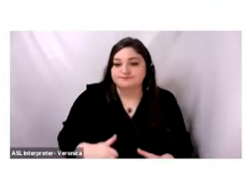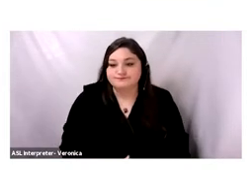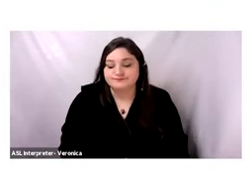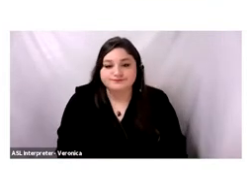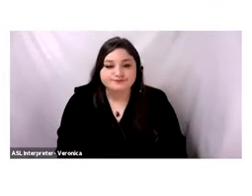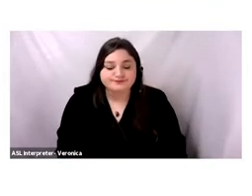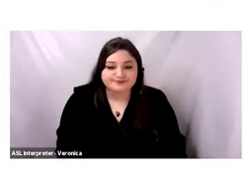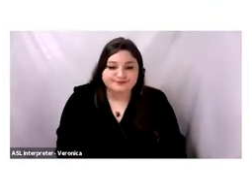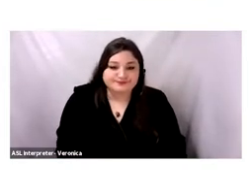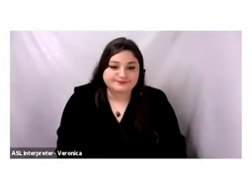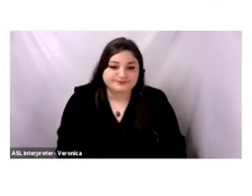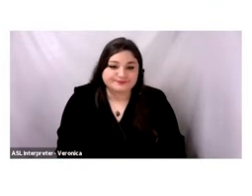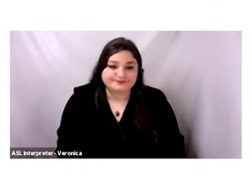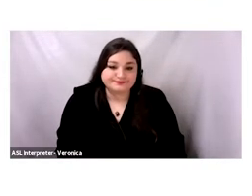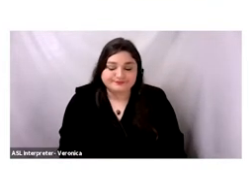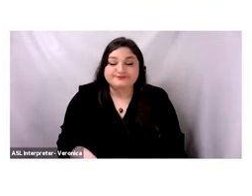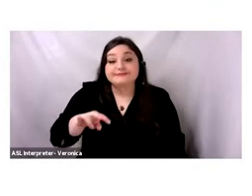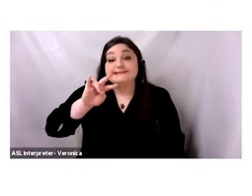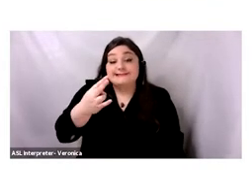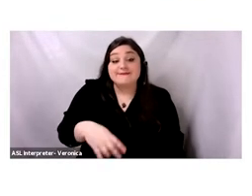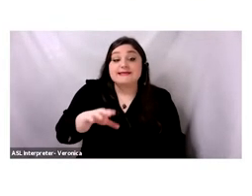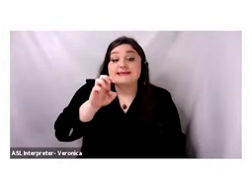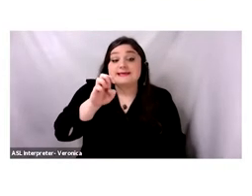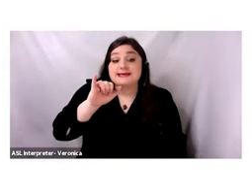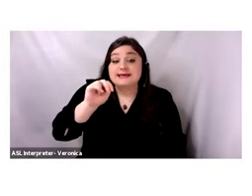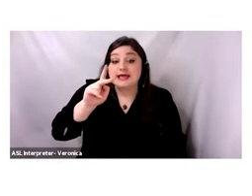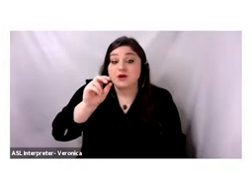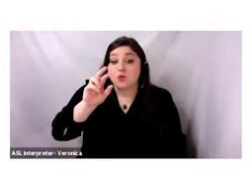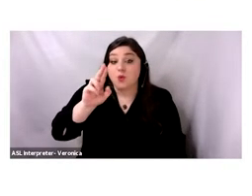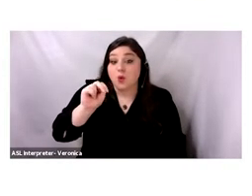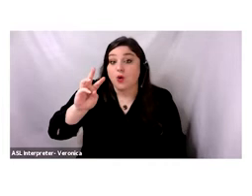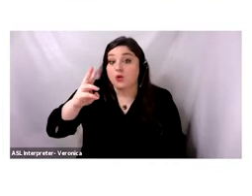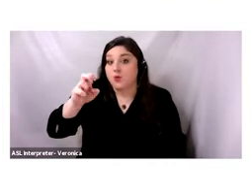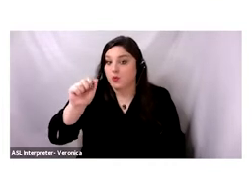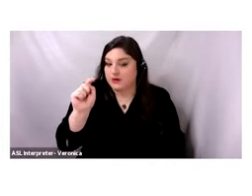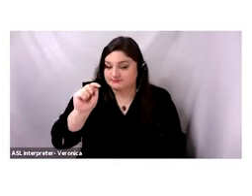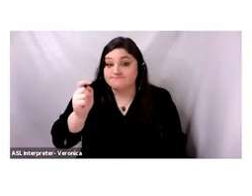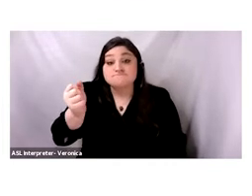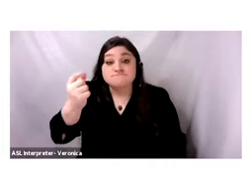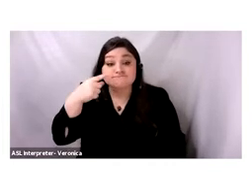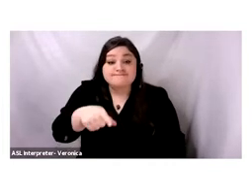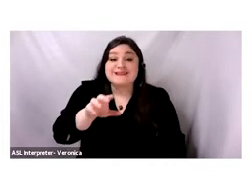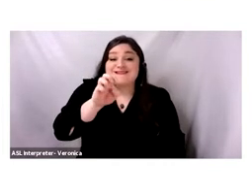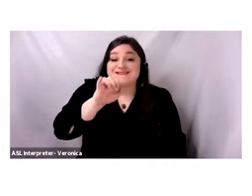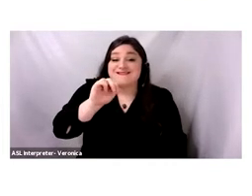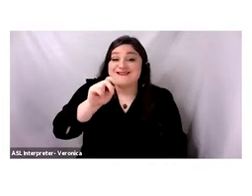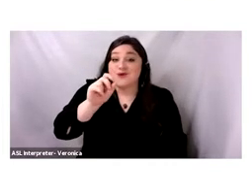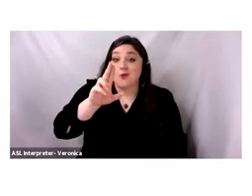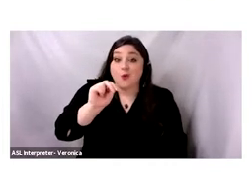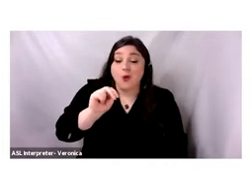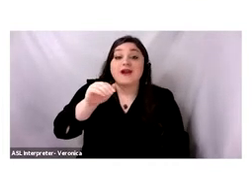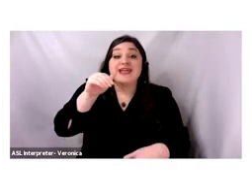Seven, Aincorn Wheat. You need to keep in mind that Aincorn in German means